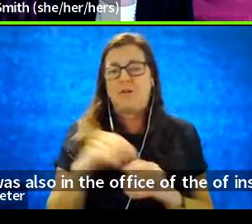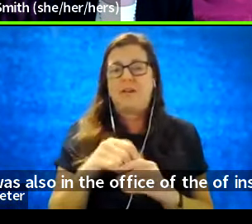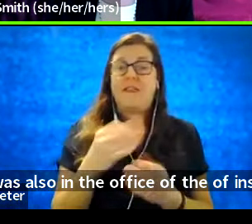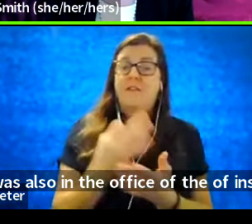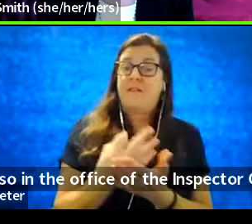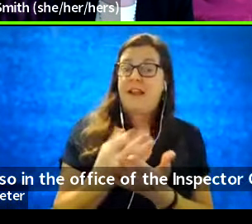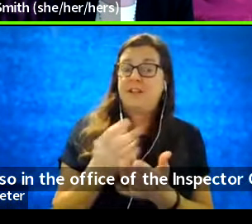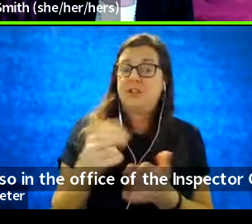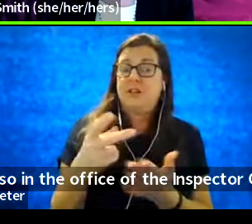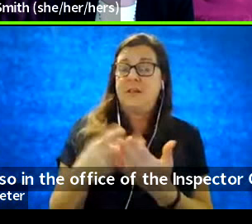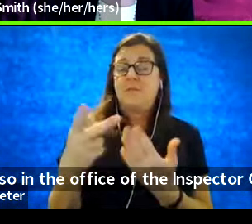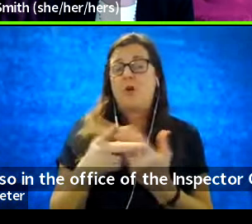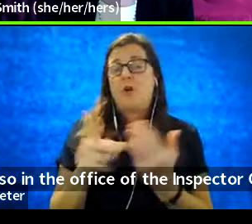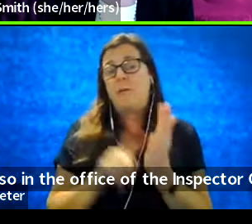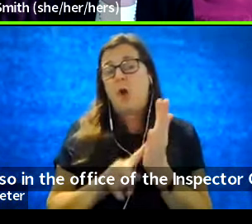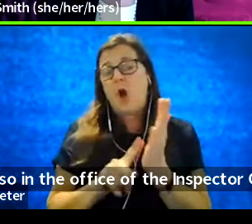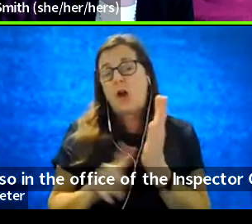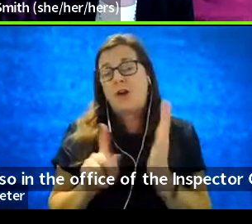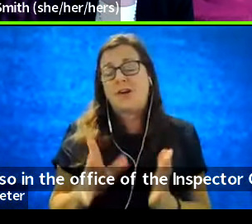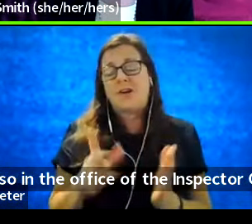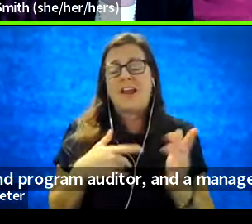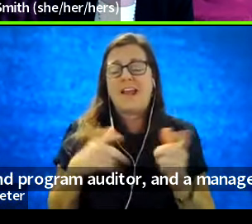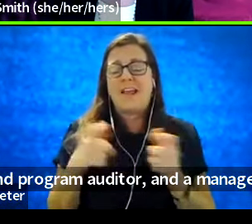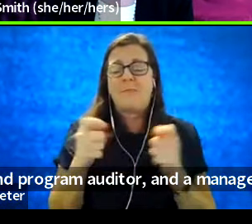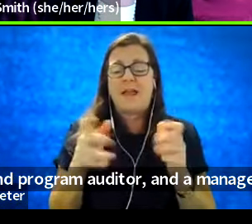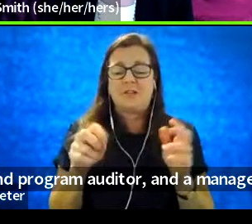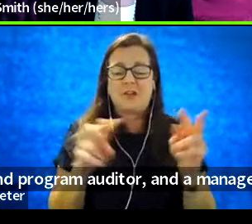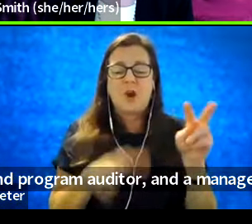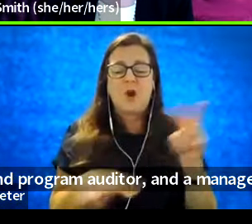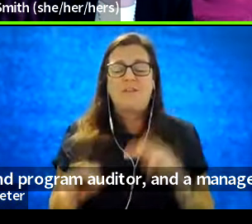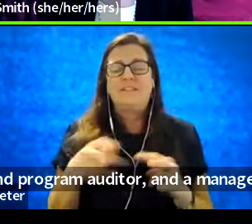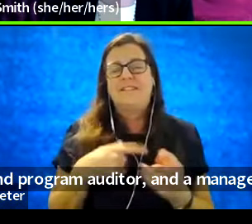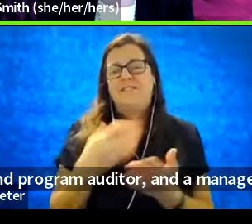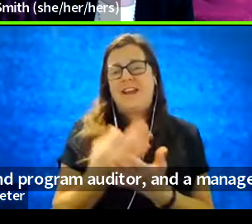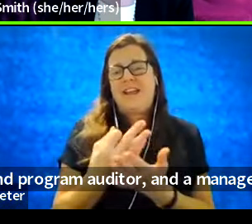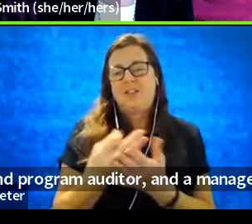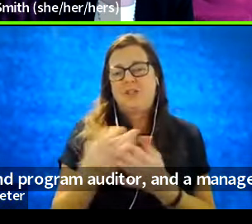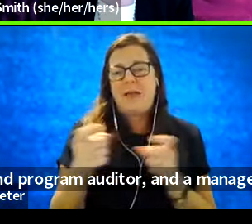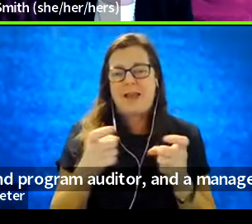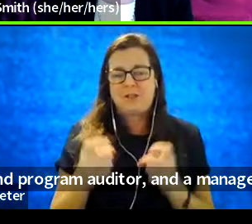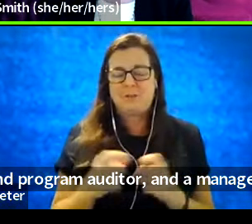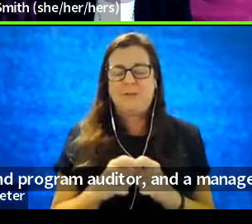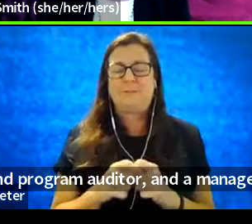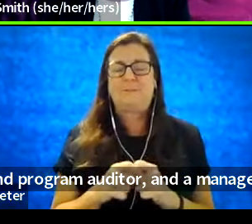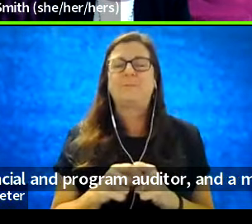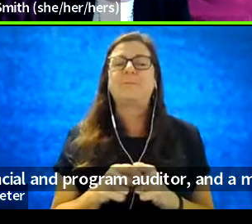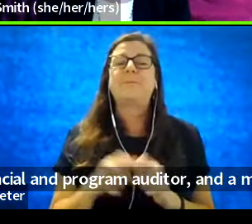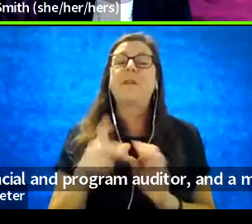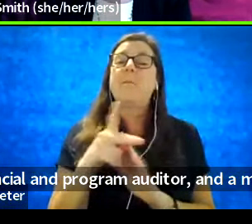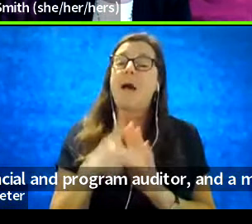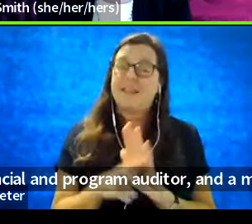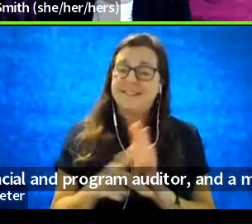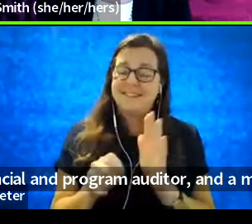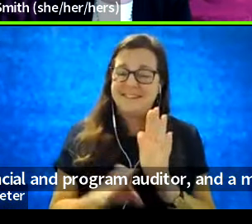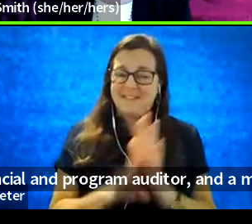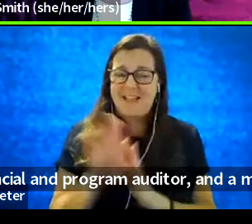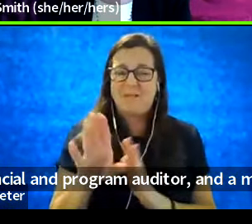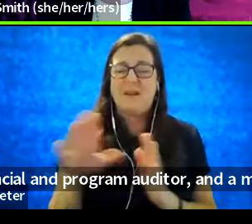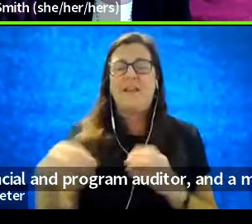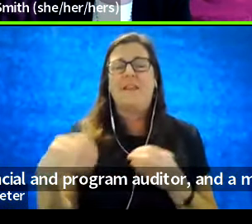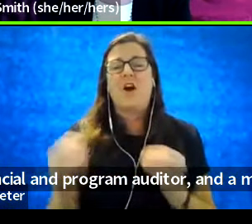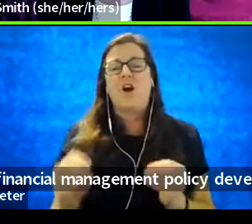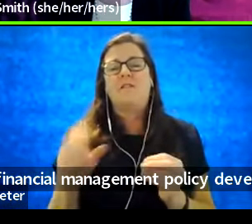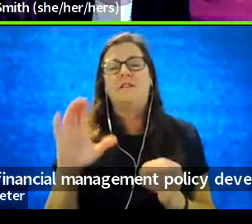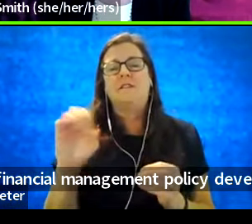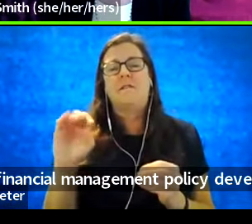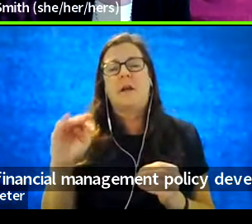Financial and Program Auditor, and a manager overseeing financial management policy development at the Office of